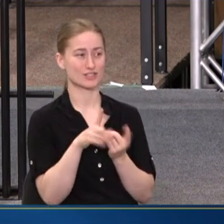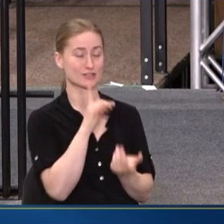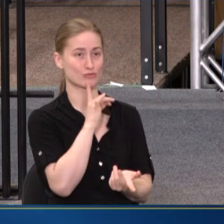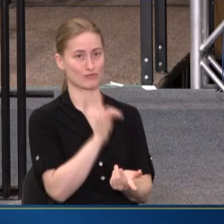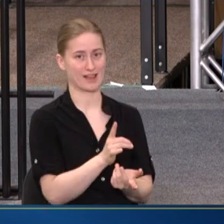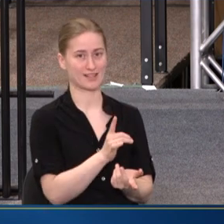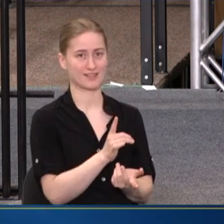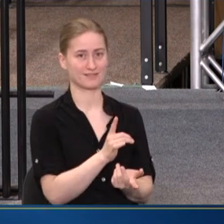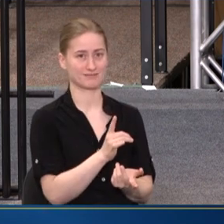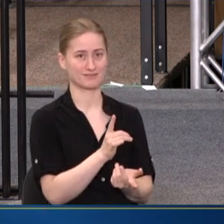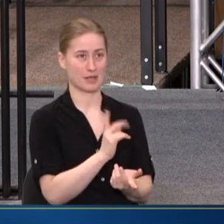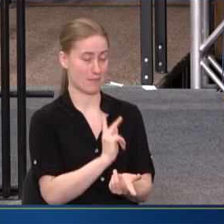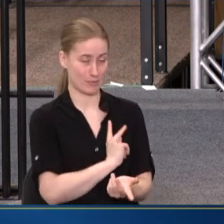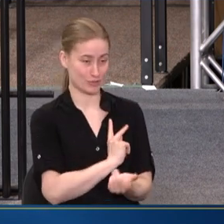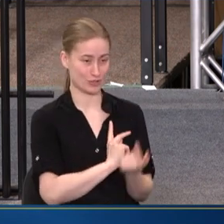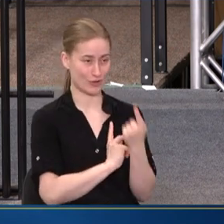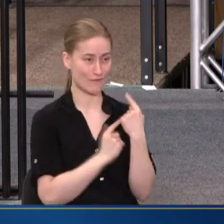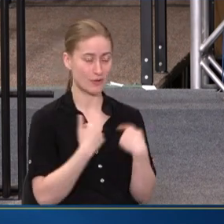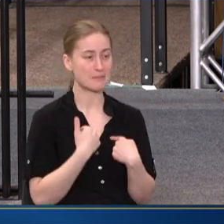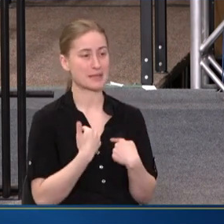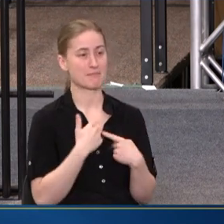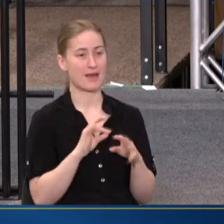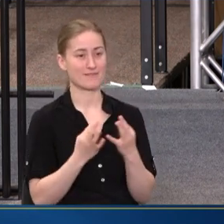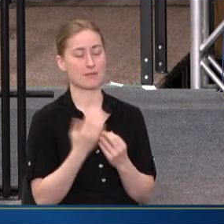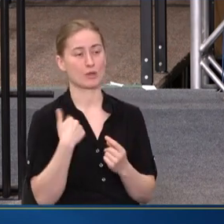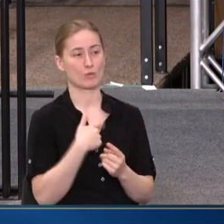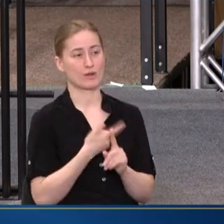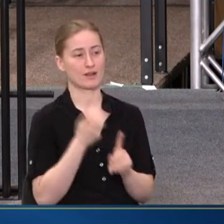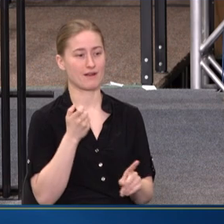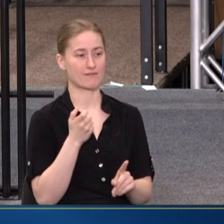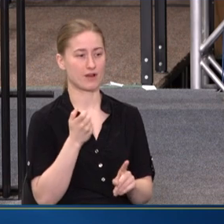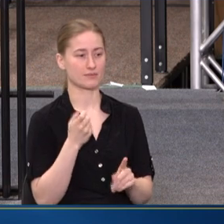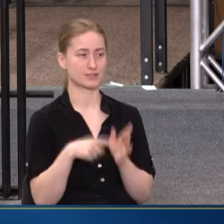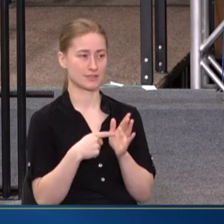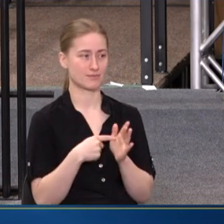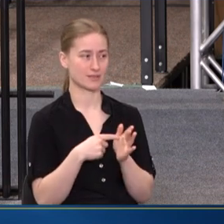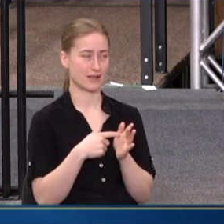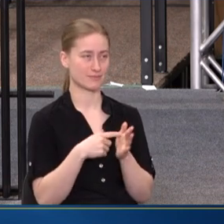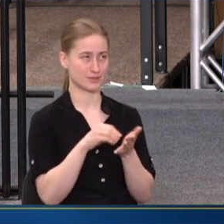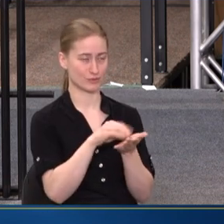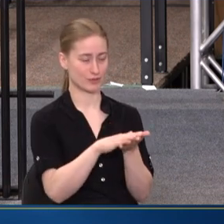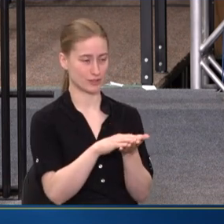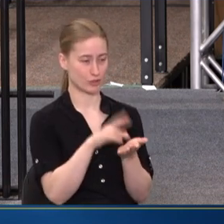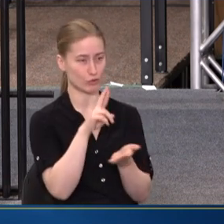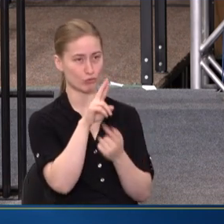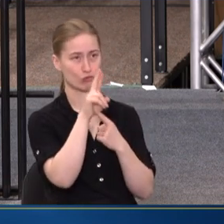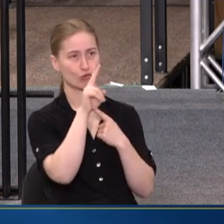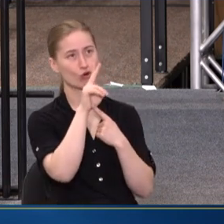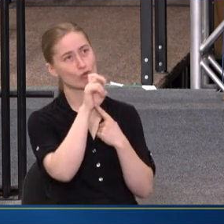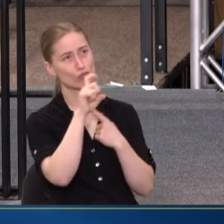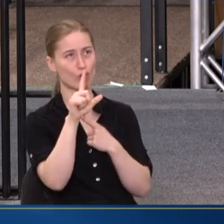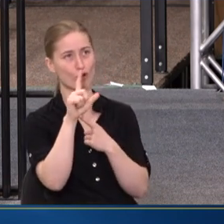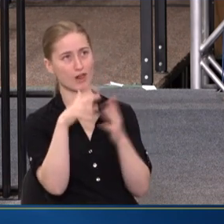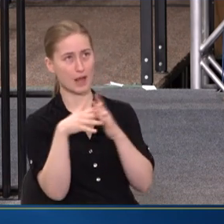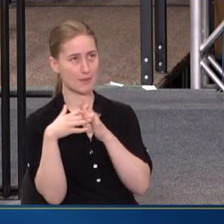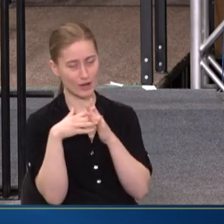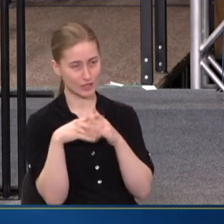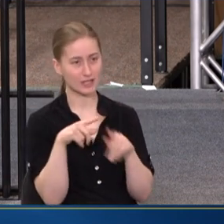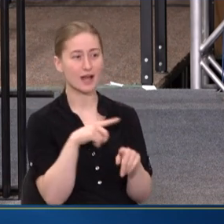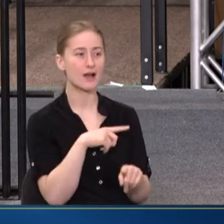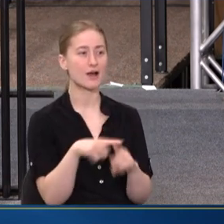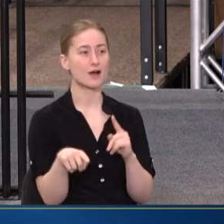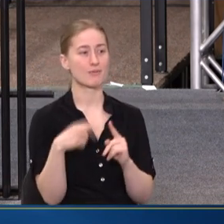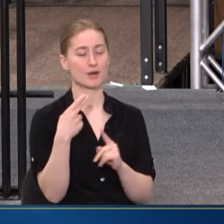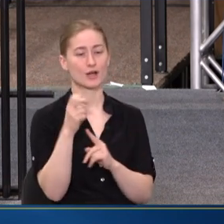REALLY PERSONAL TO ME AND MY FAMILY. WE COME FROM, AS SOMETIMES IS WRITTEN DOWN, RURAL AMERICA. BUT HERSA